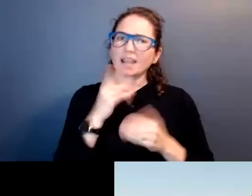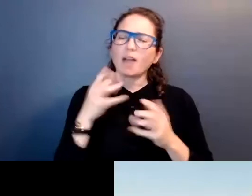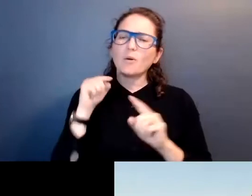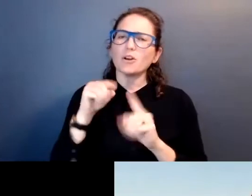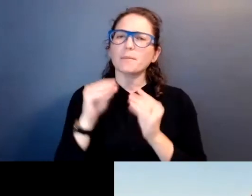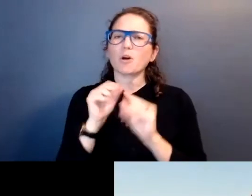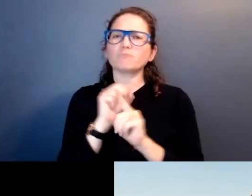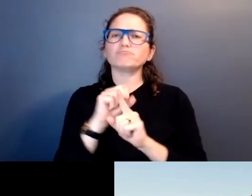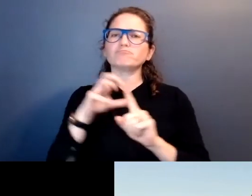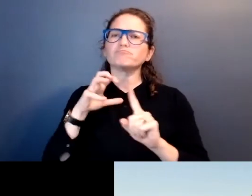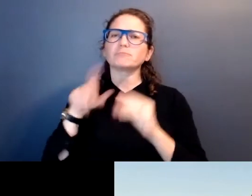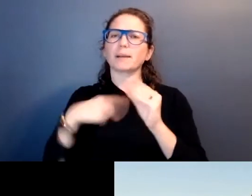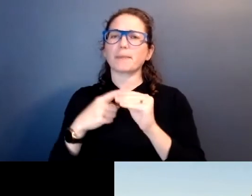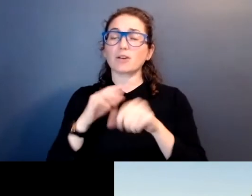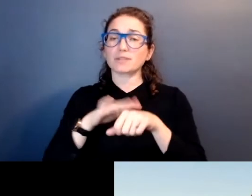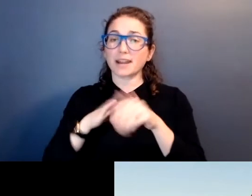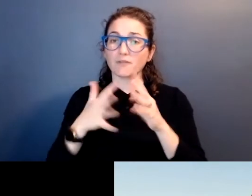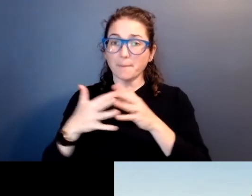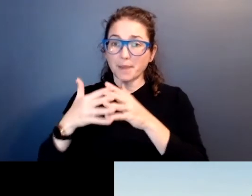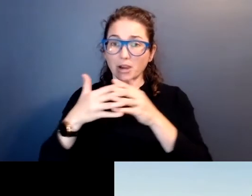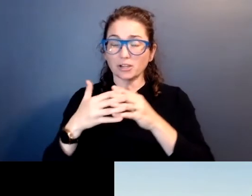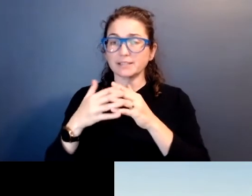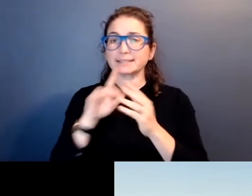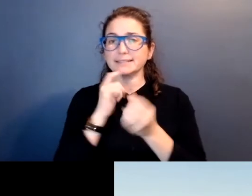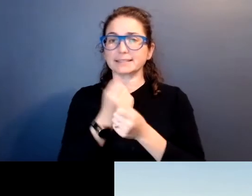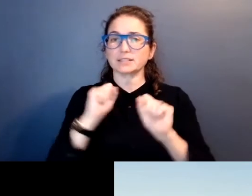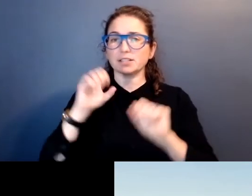bit more about Native American sovereignty.